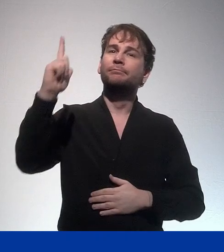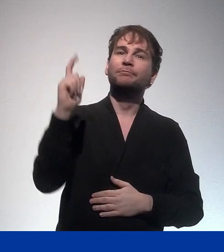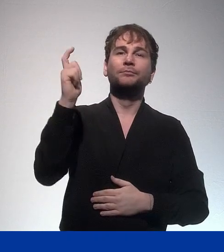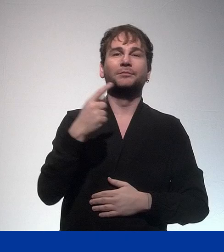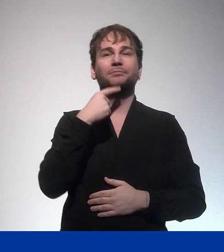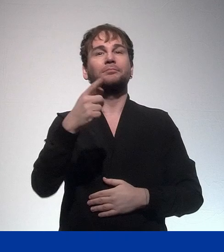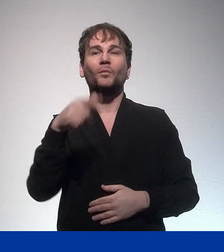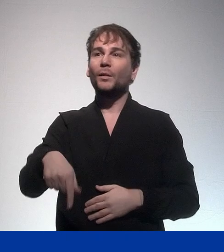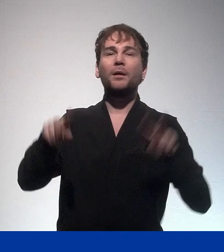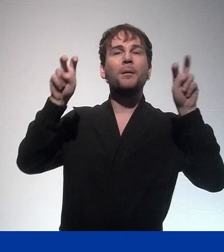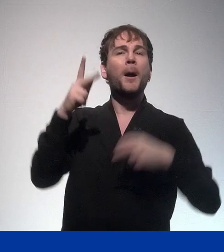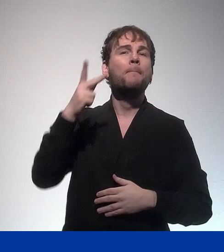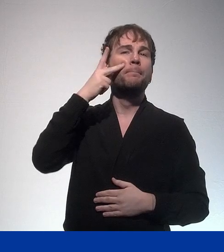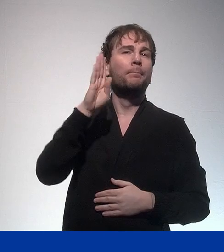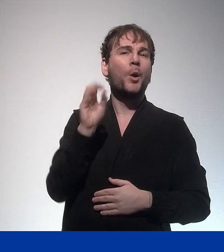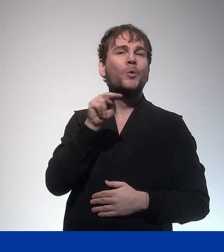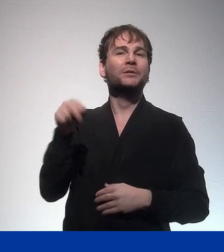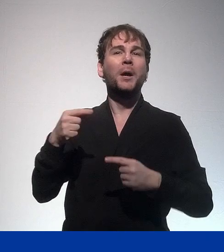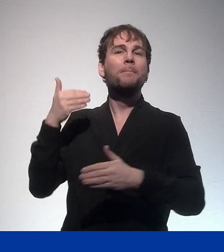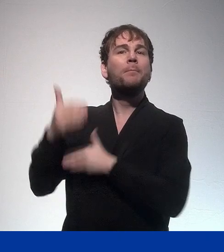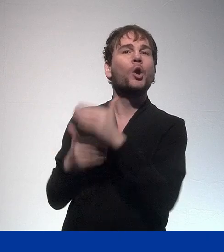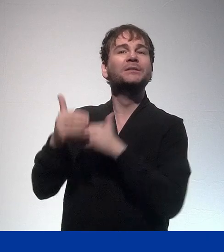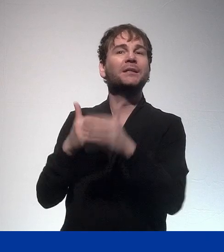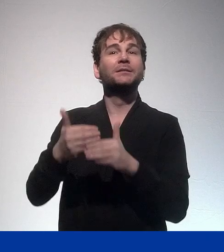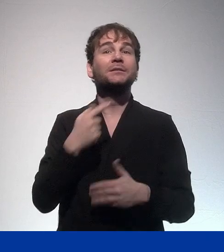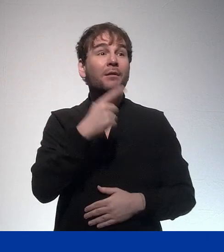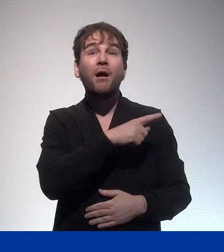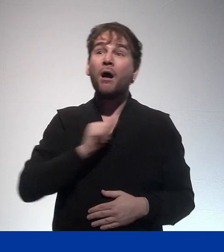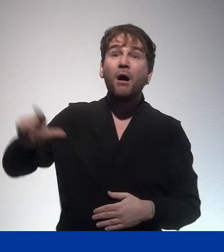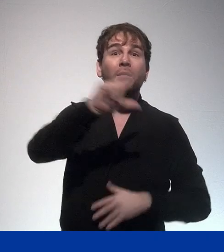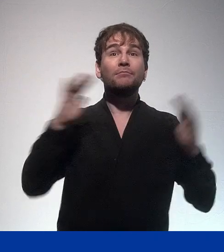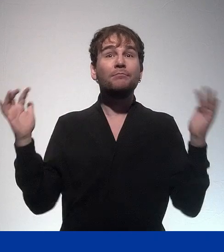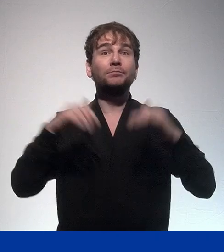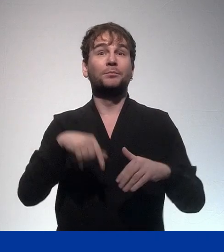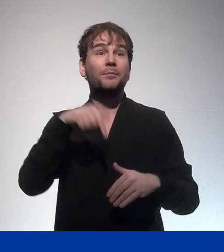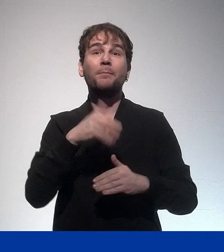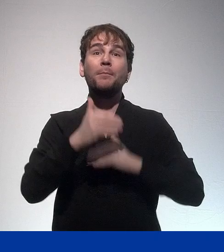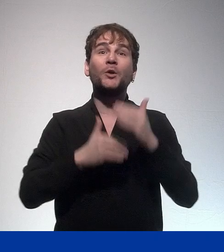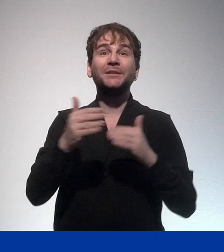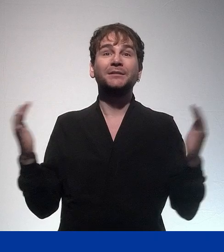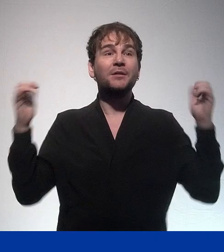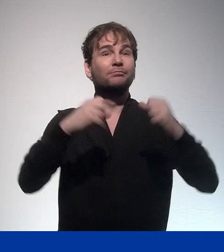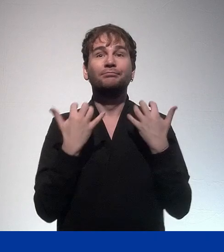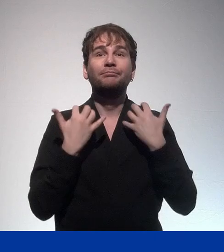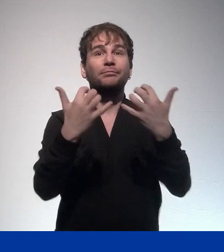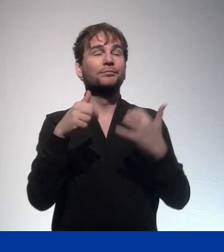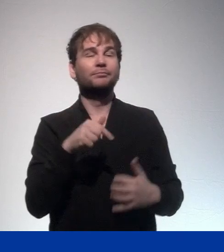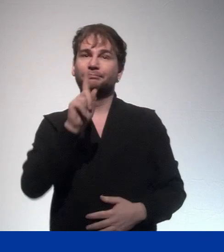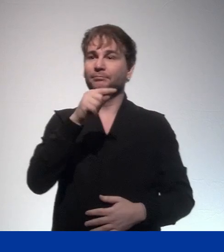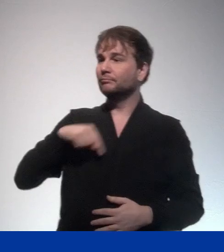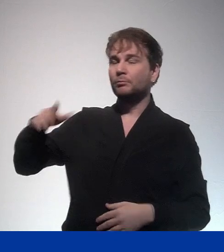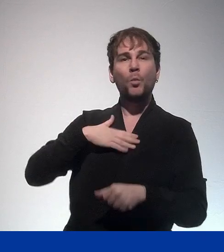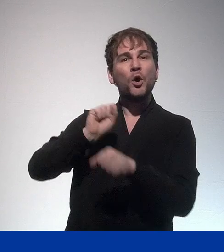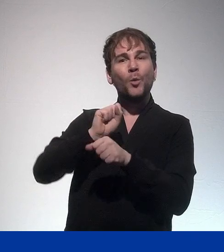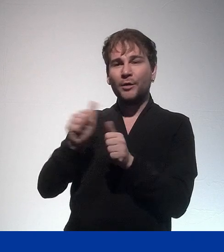the bond process, even though, of course, we cannot be together in bond today. The colleagues on the ground have done a